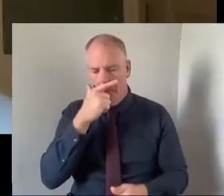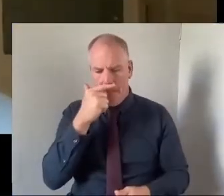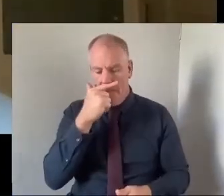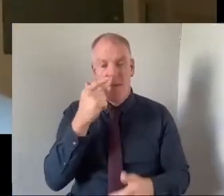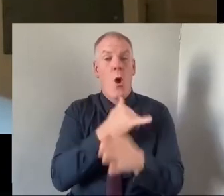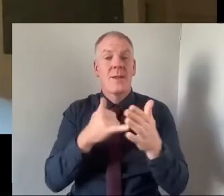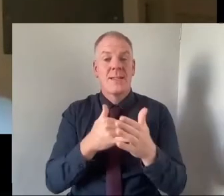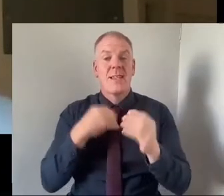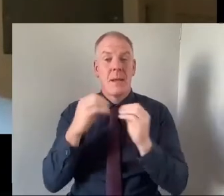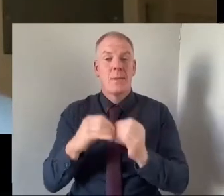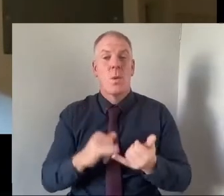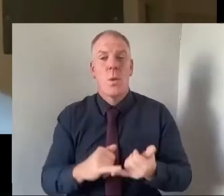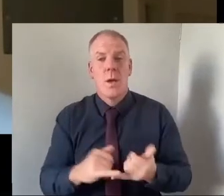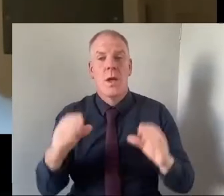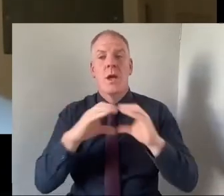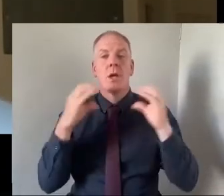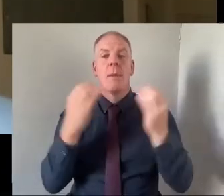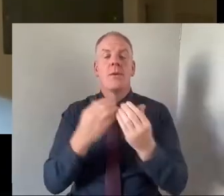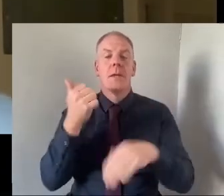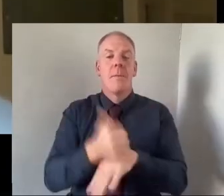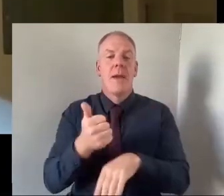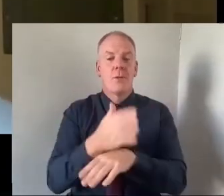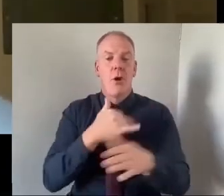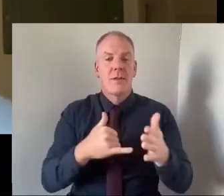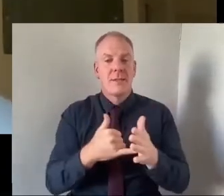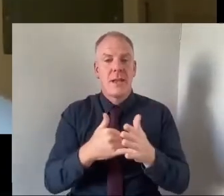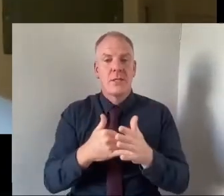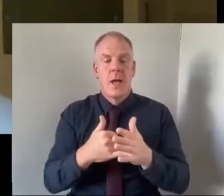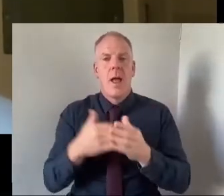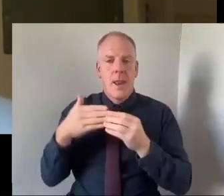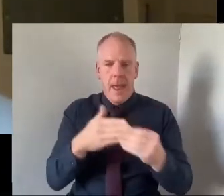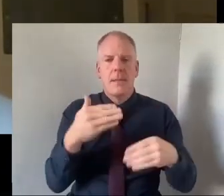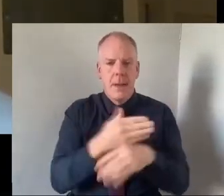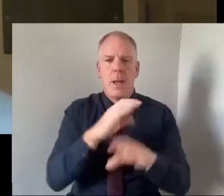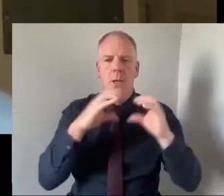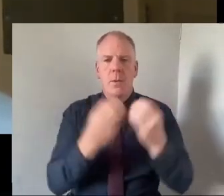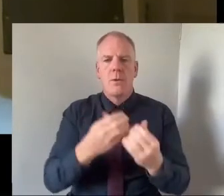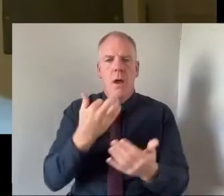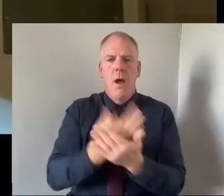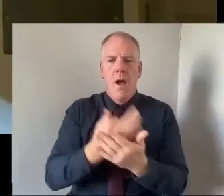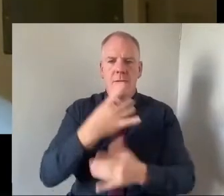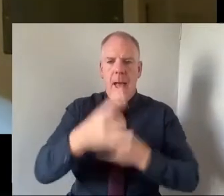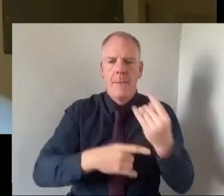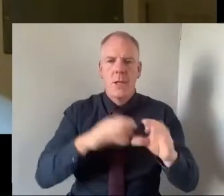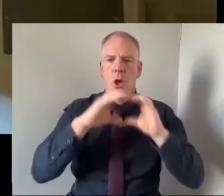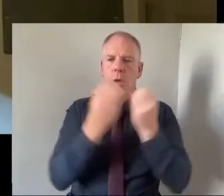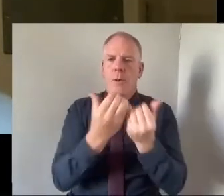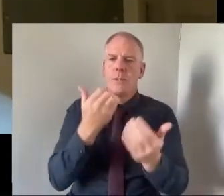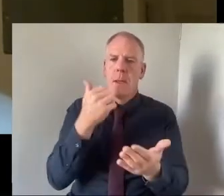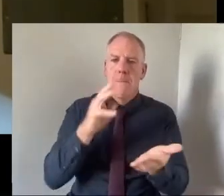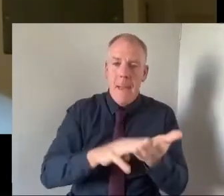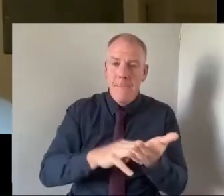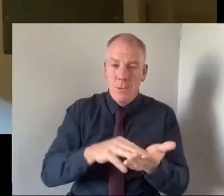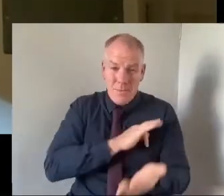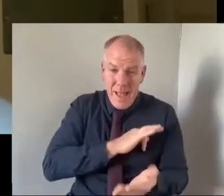referring to are community-based organisations that are community-led and very often they're community members that are leading these organisations